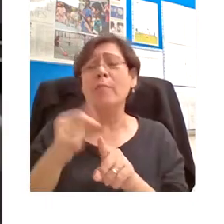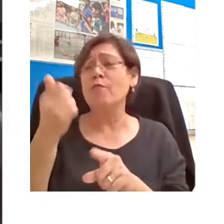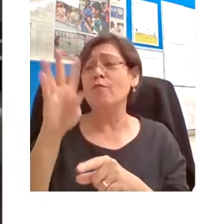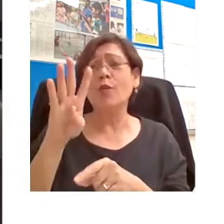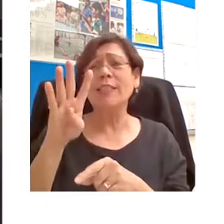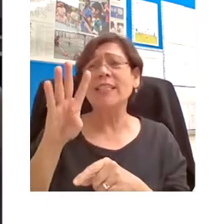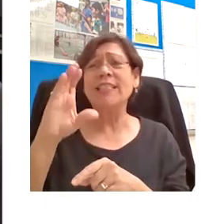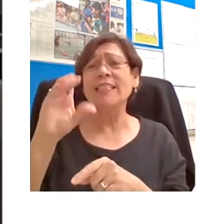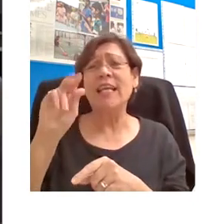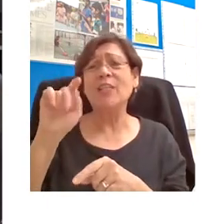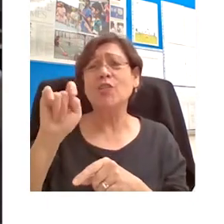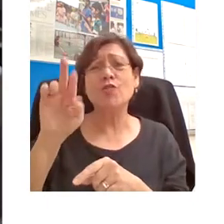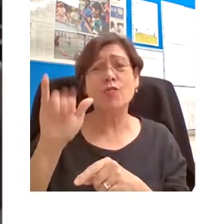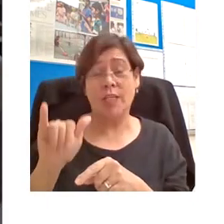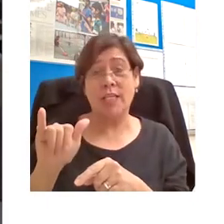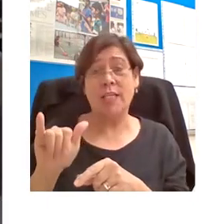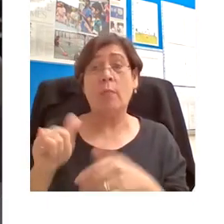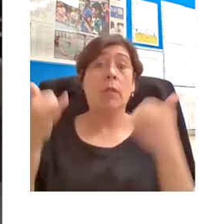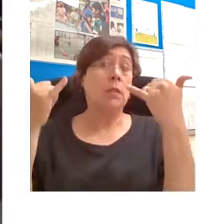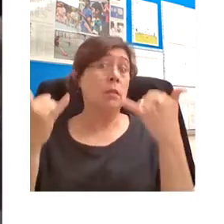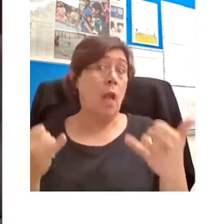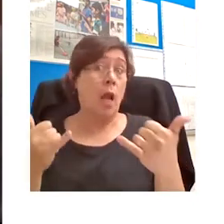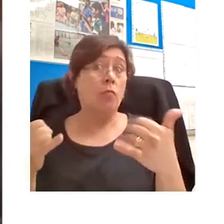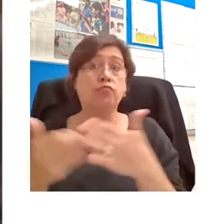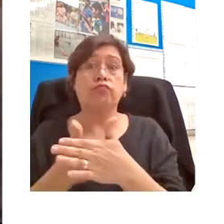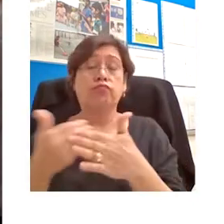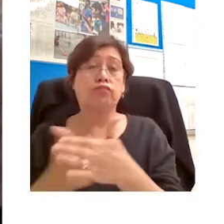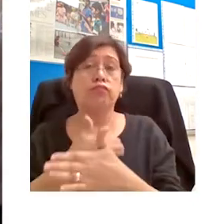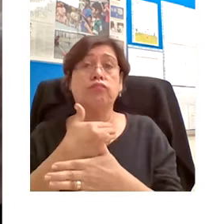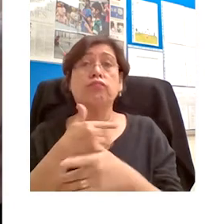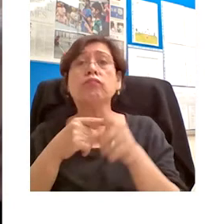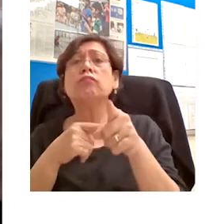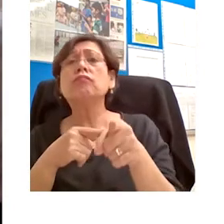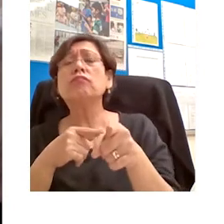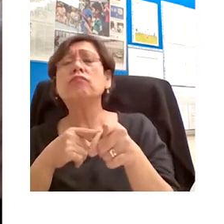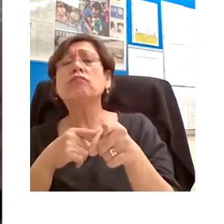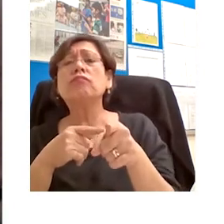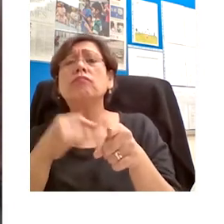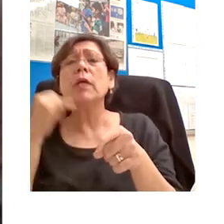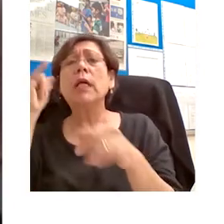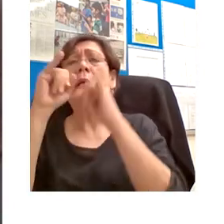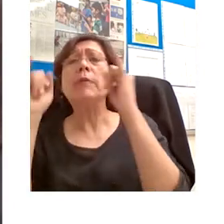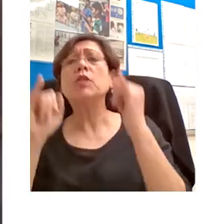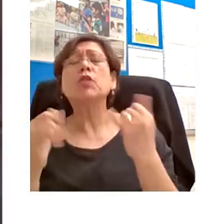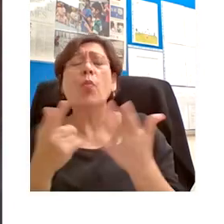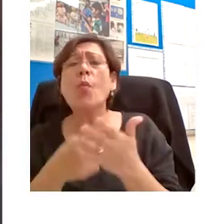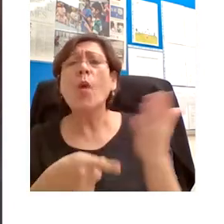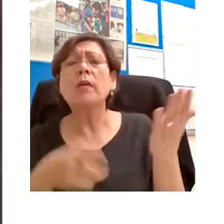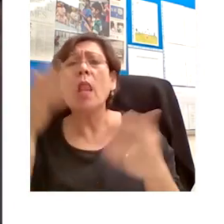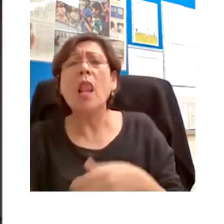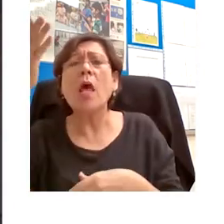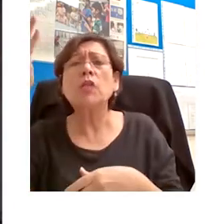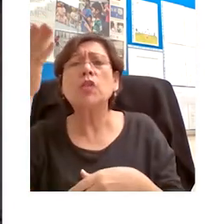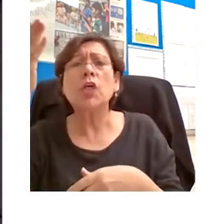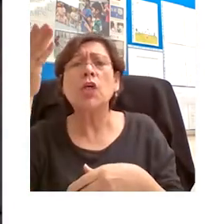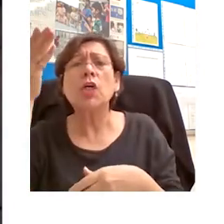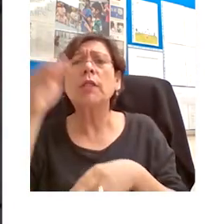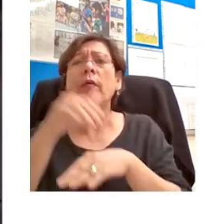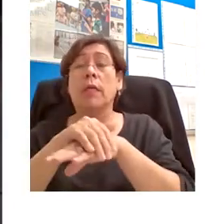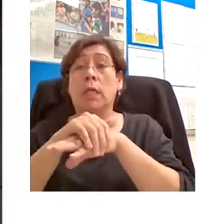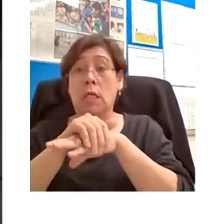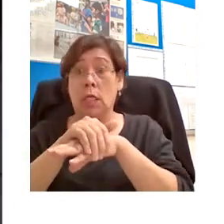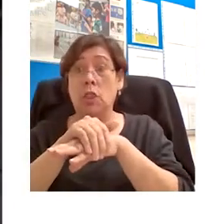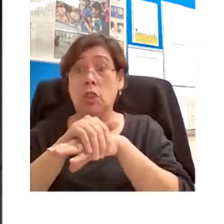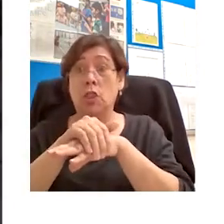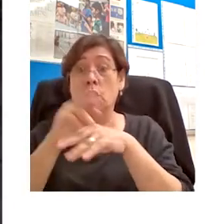So let's think a bit more about what's going on in this image. What exactly is a lecture? Well, the English noun lecture